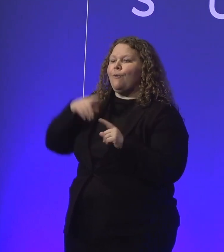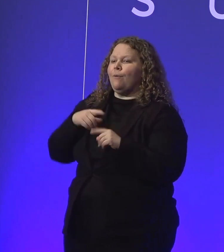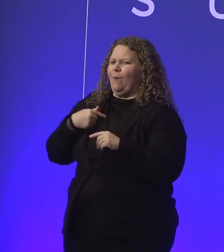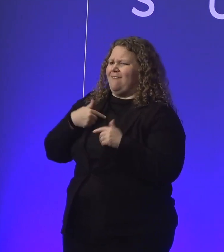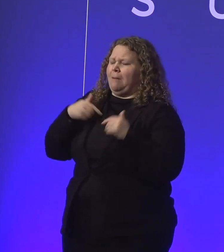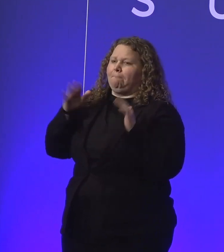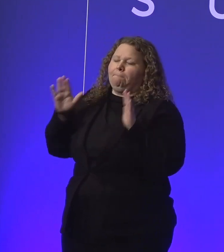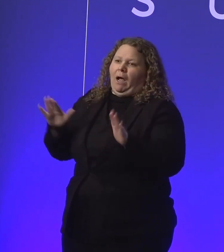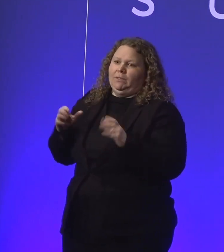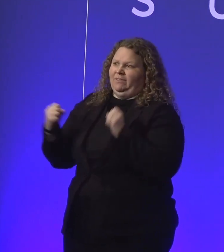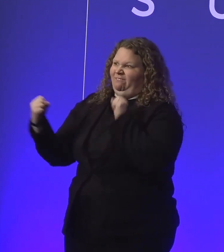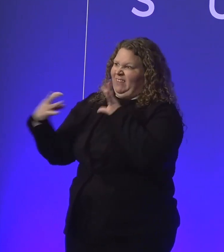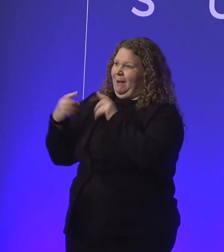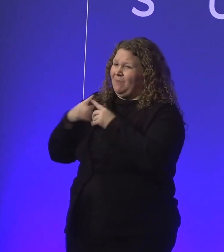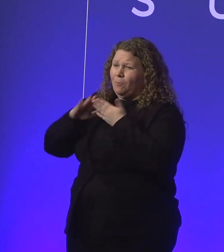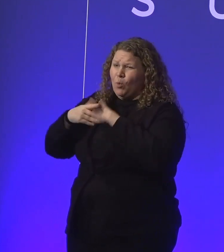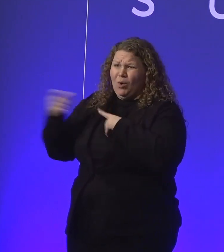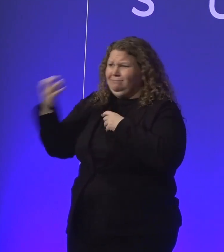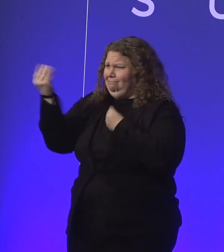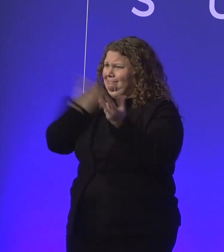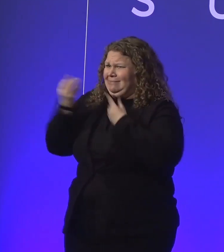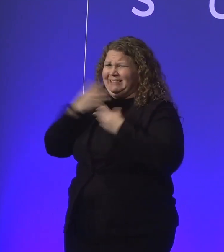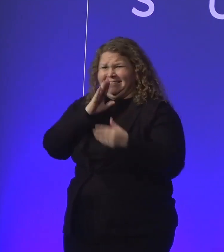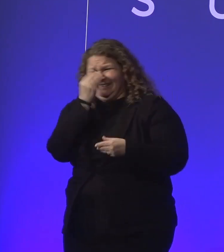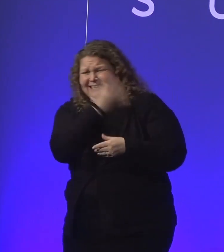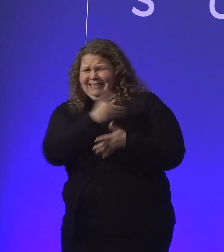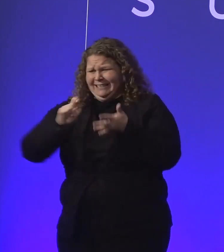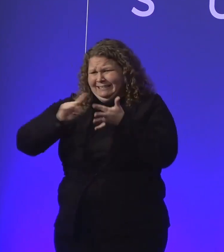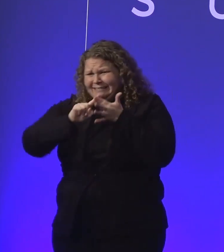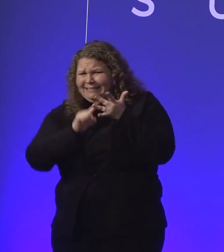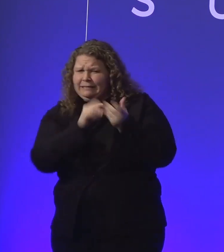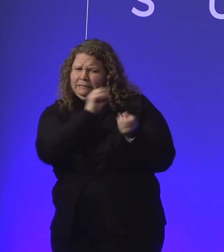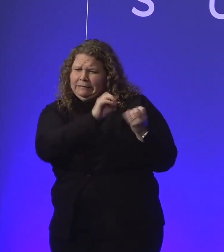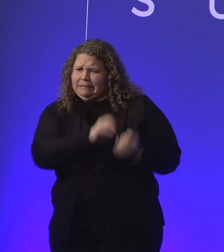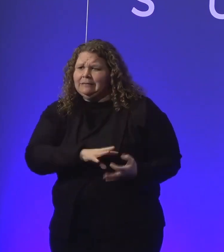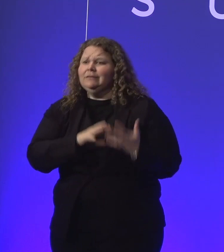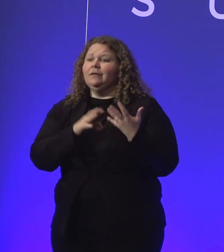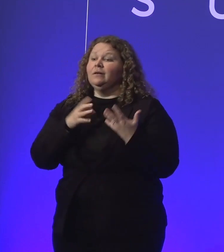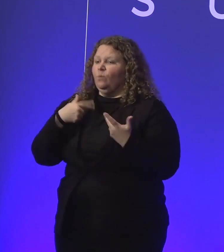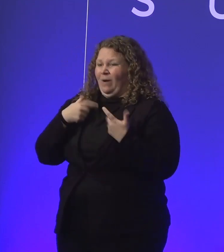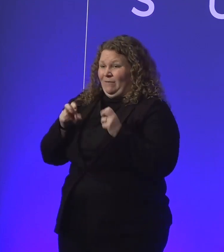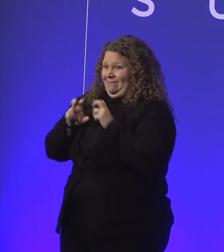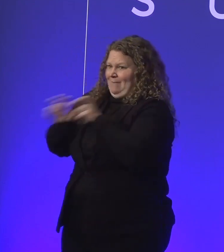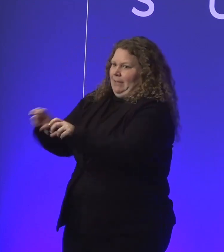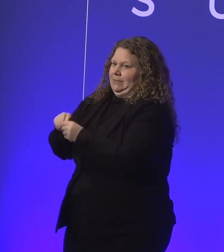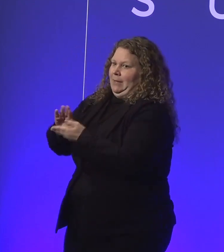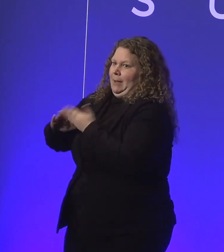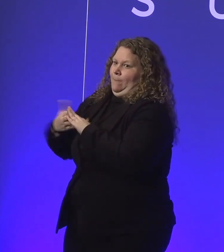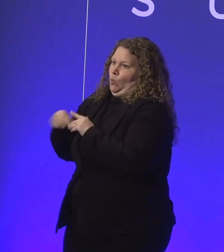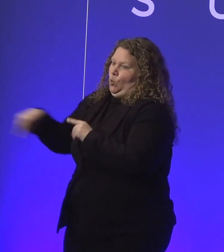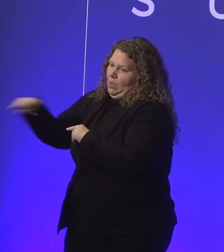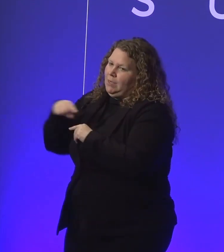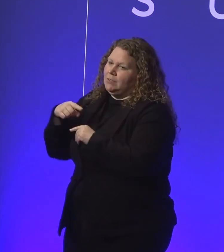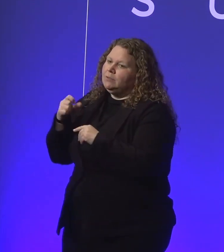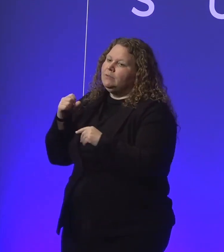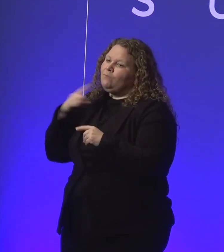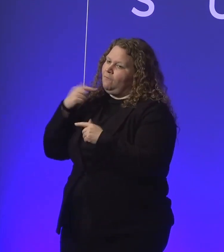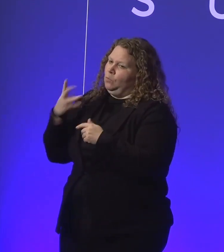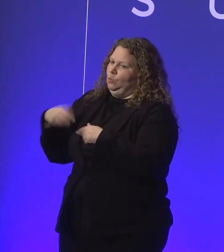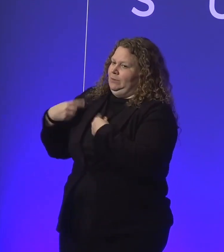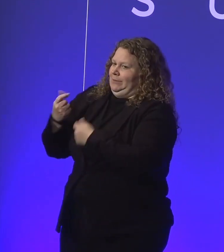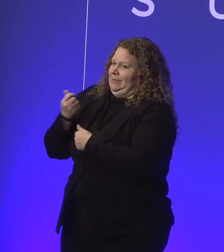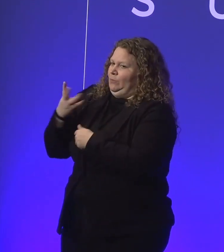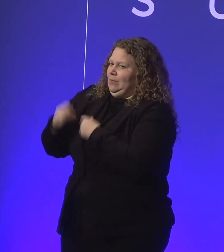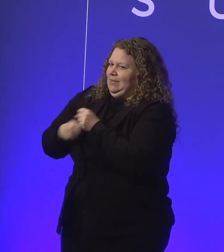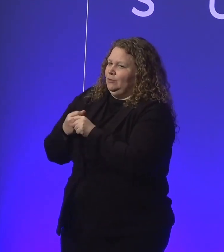very quickly and we, you we got into it. And the other thing is because we've been so invested in the community for the last few years, you know, we were allowed to make progress and